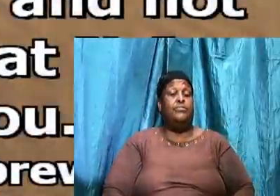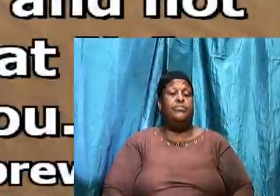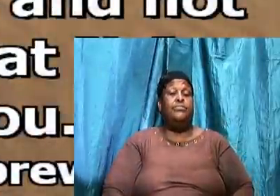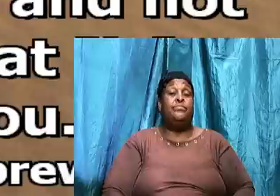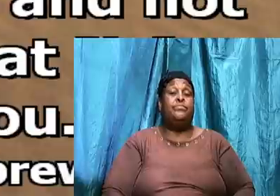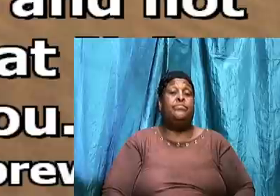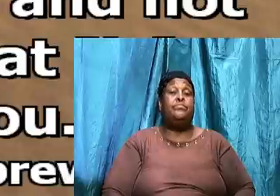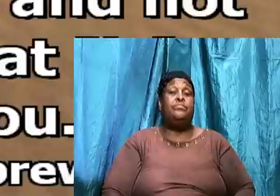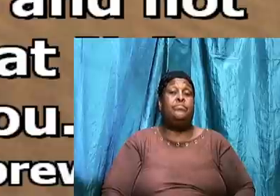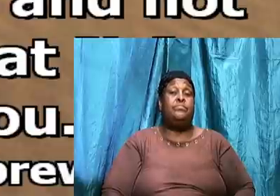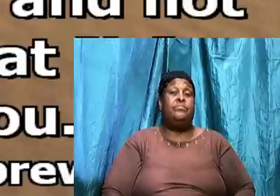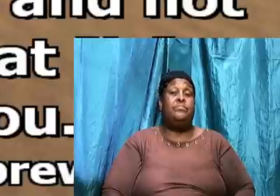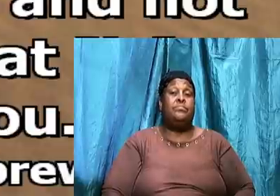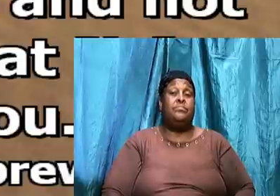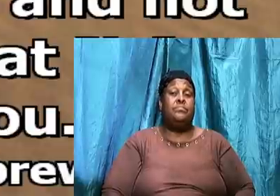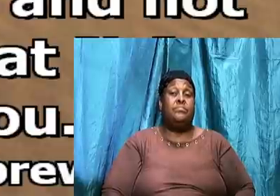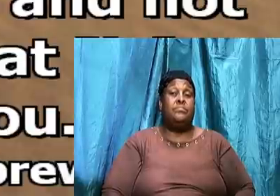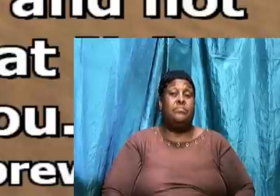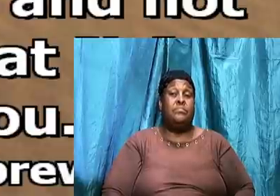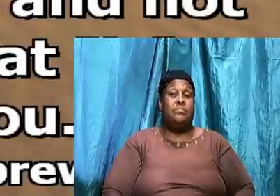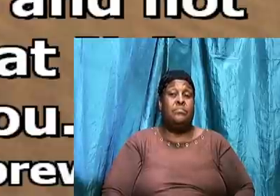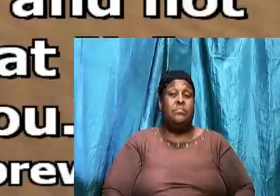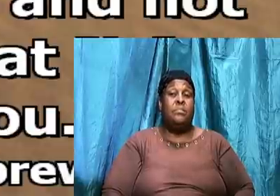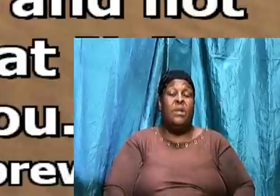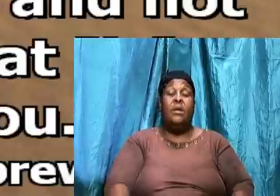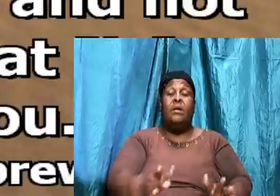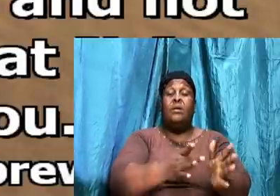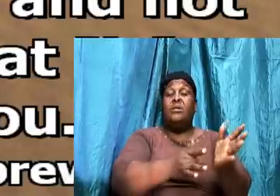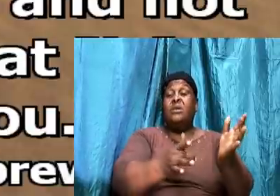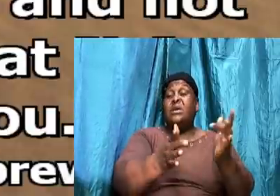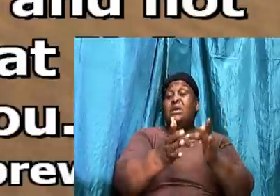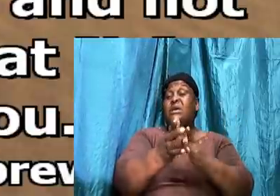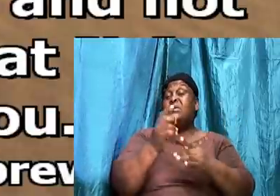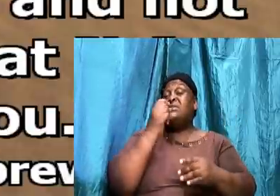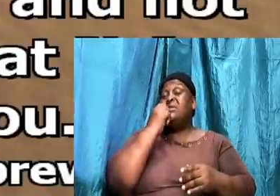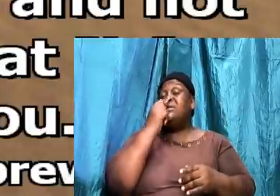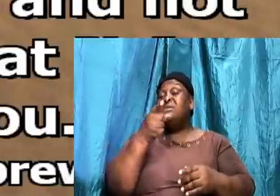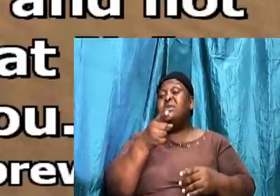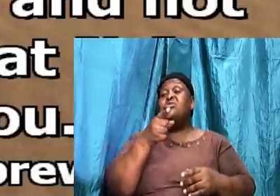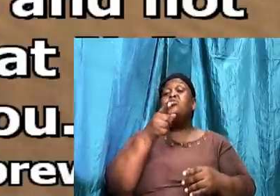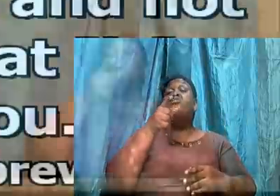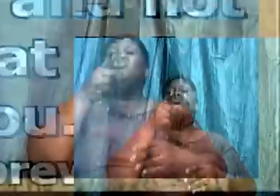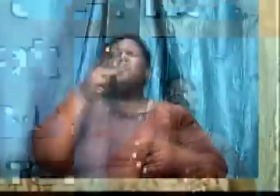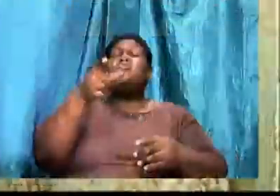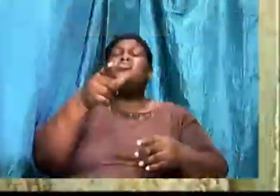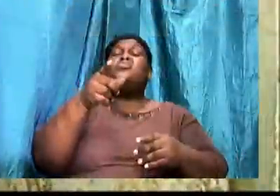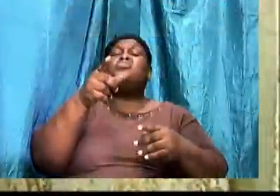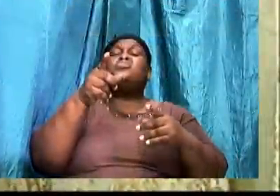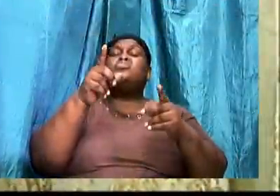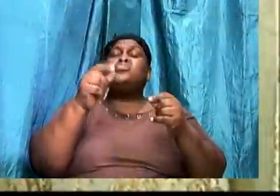Jesus said. You are doing the bidding. Of your master.